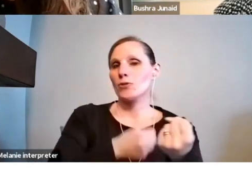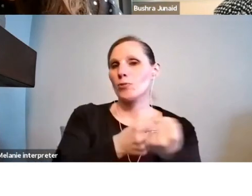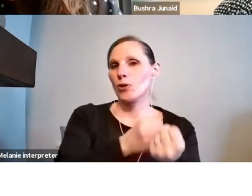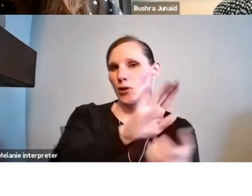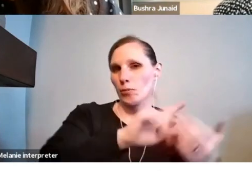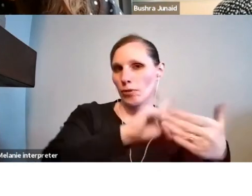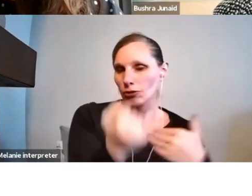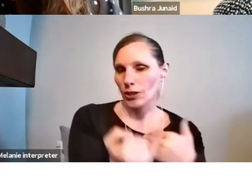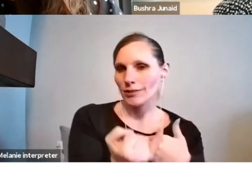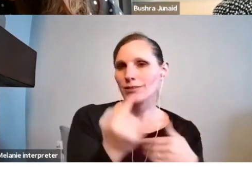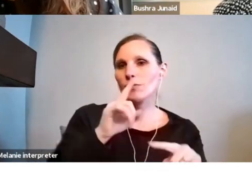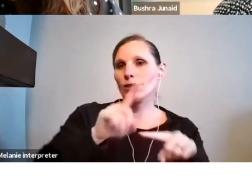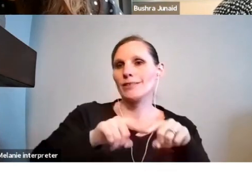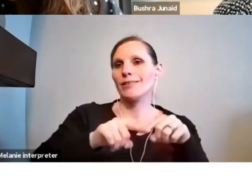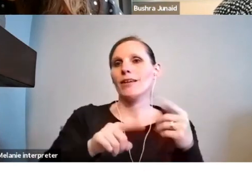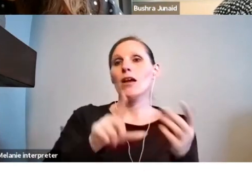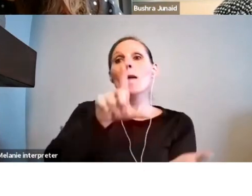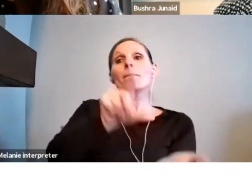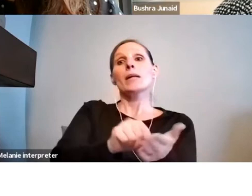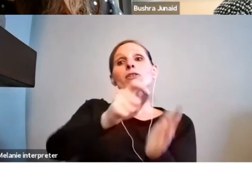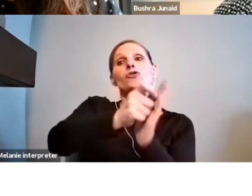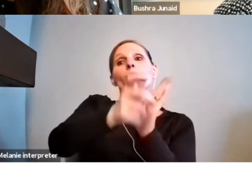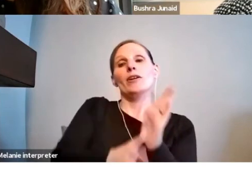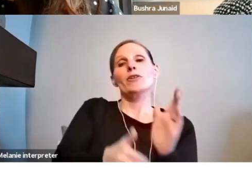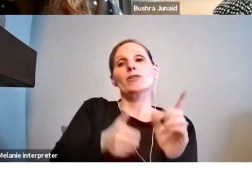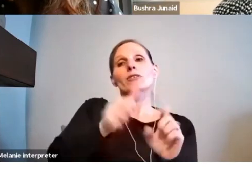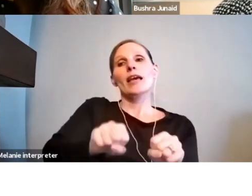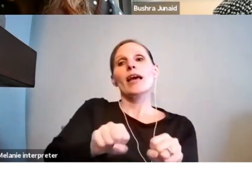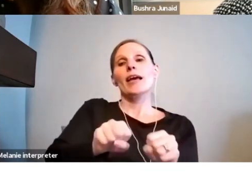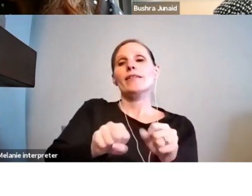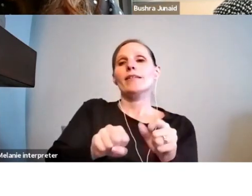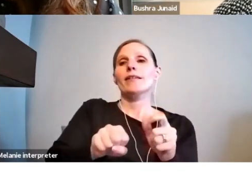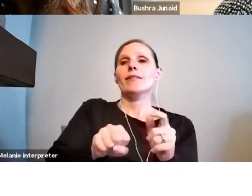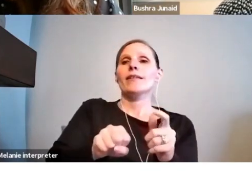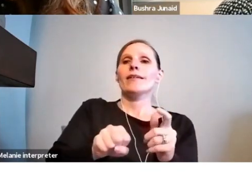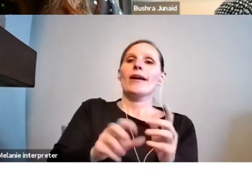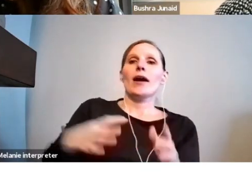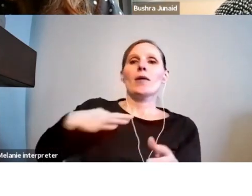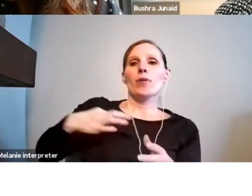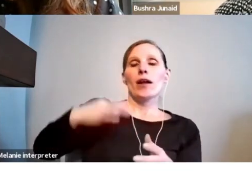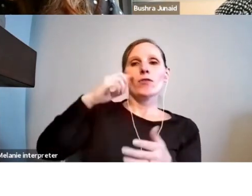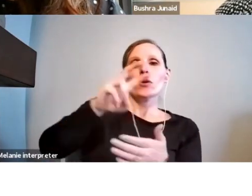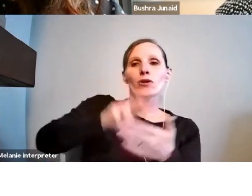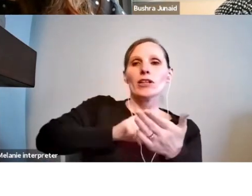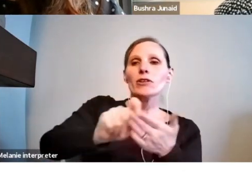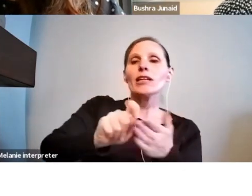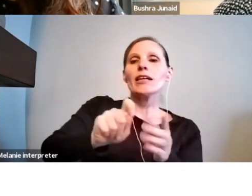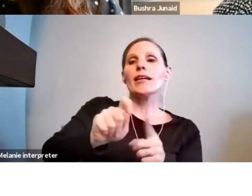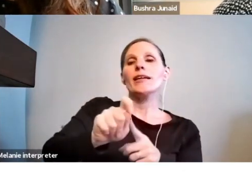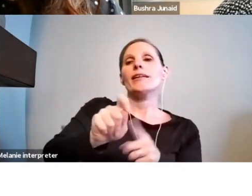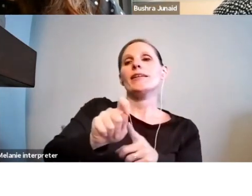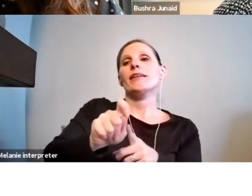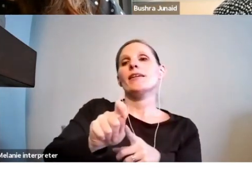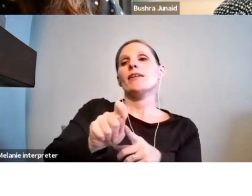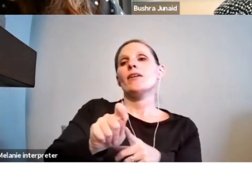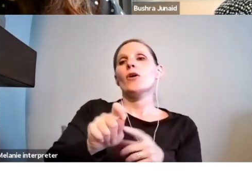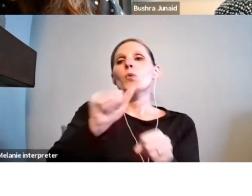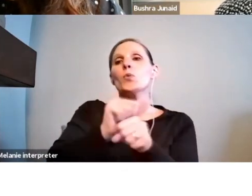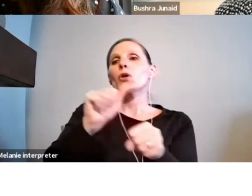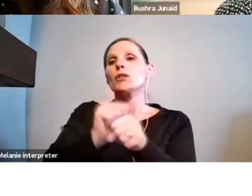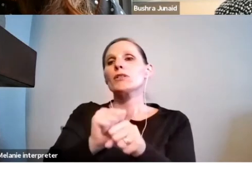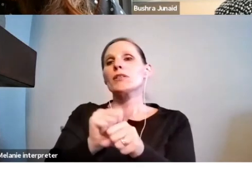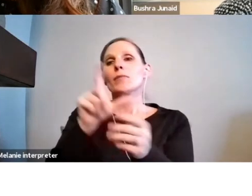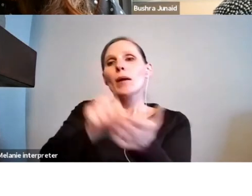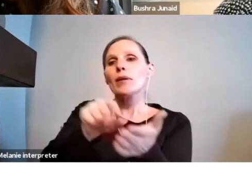project. So published writers can apply to literary creation projects, works in publication, which can cover research